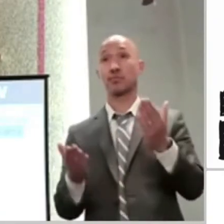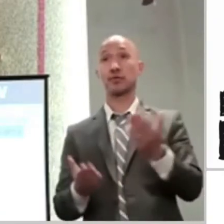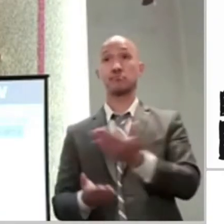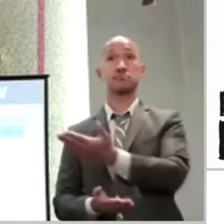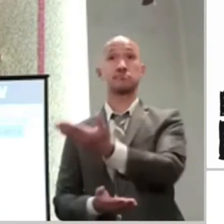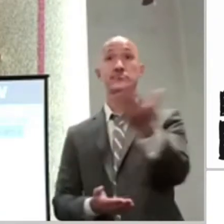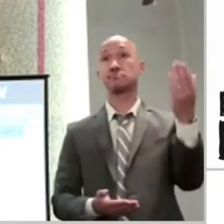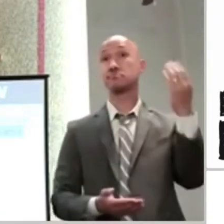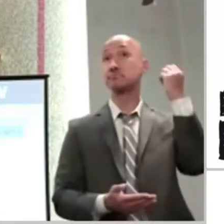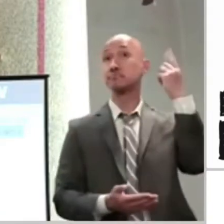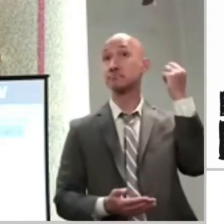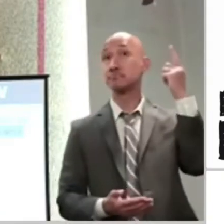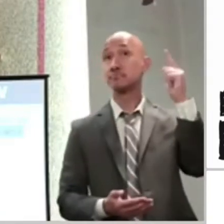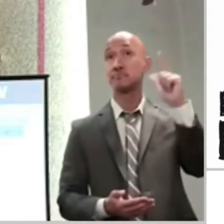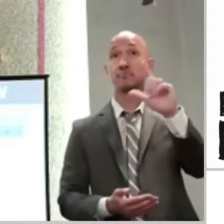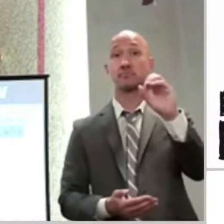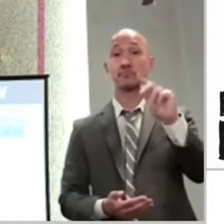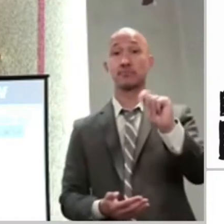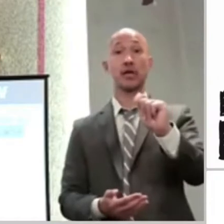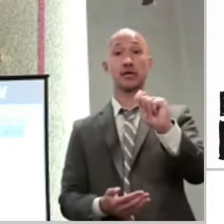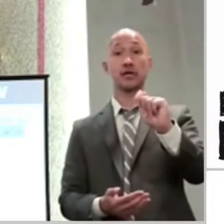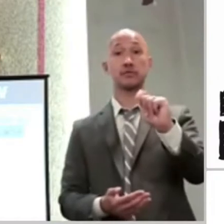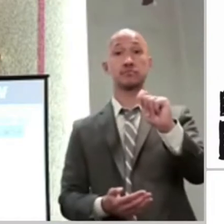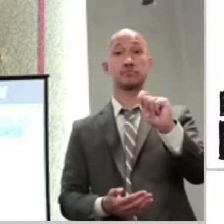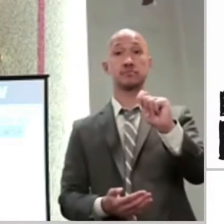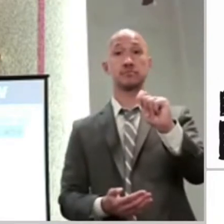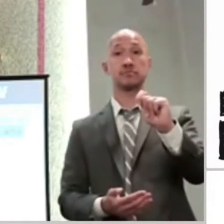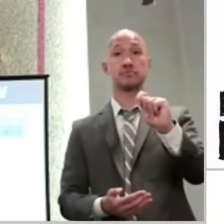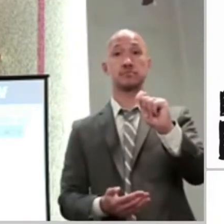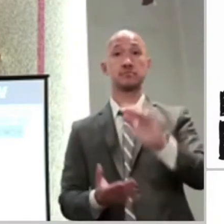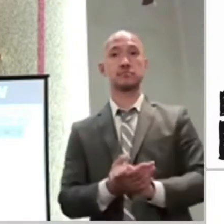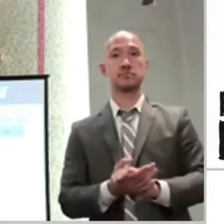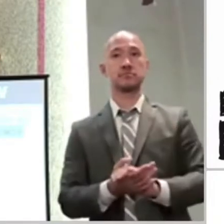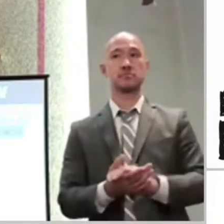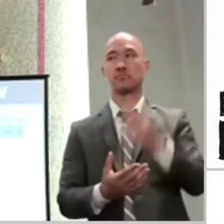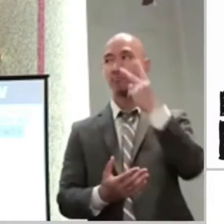since 1990 or thereabouts.